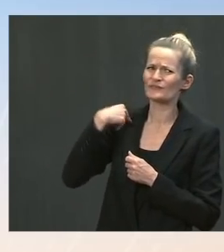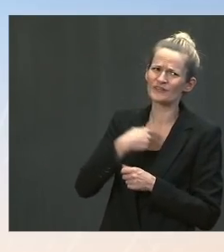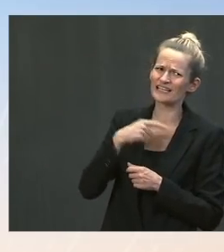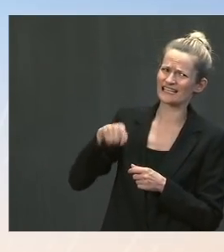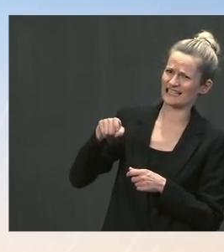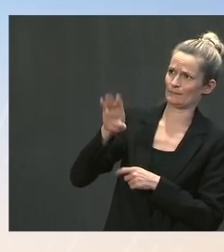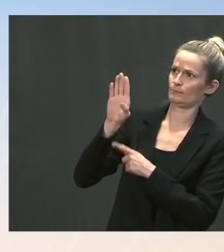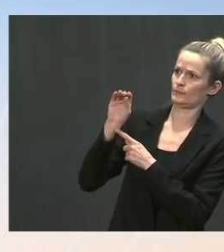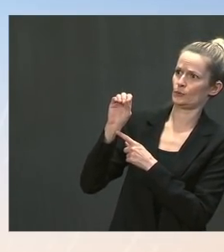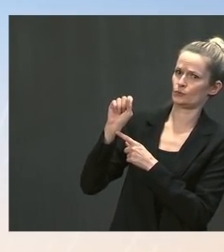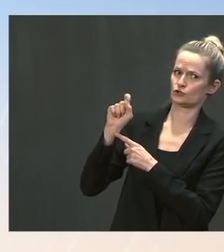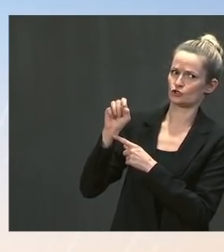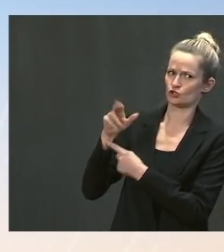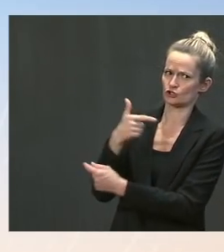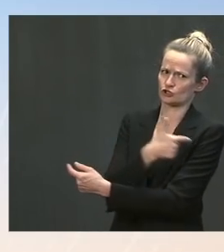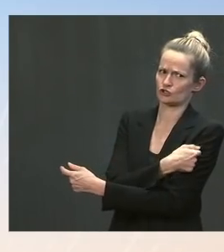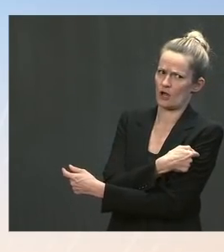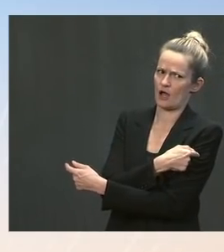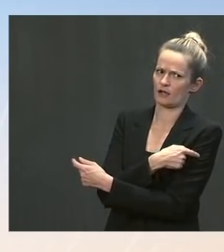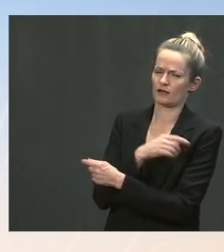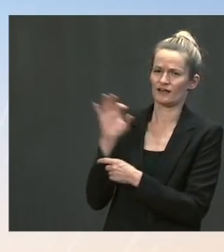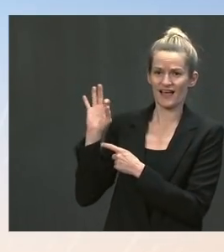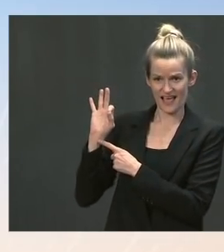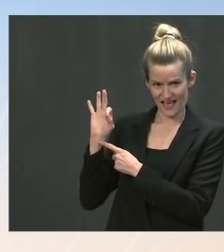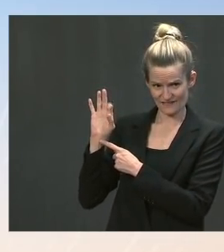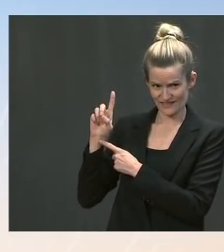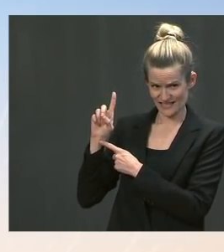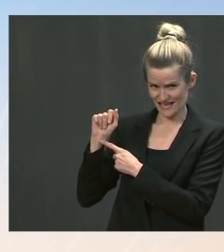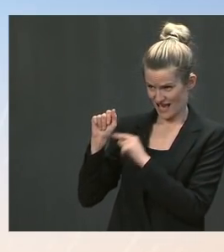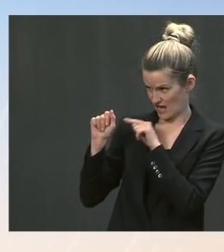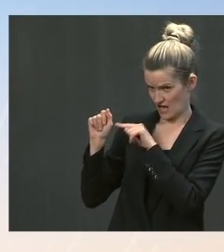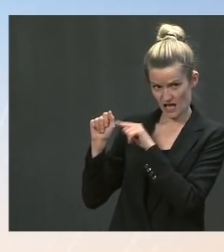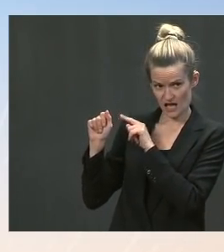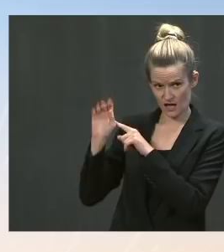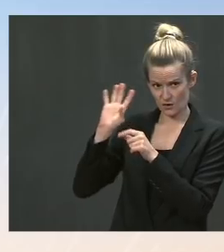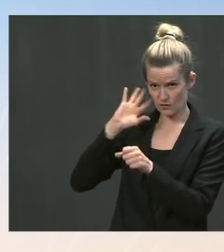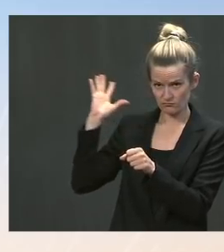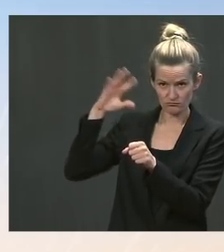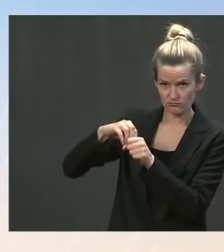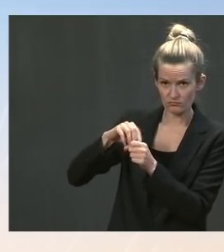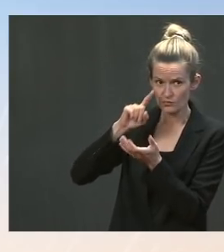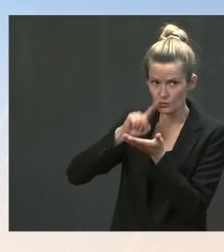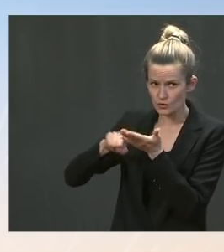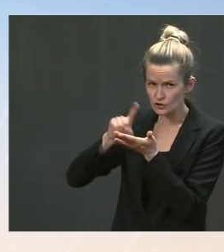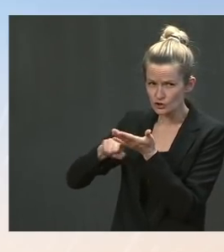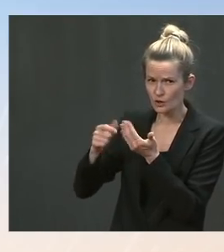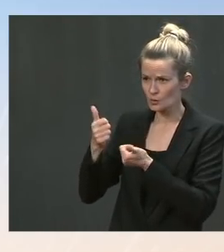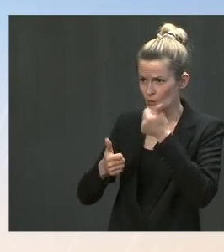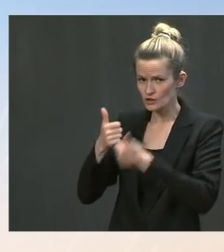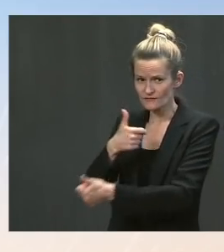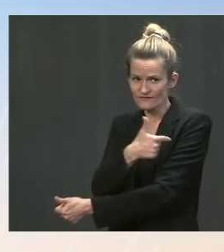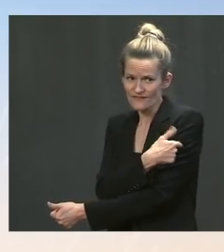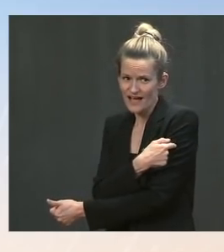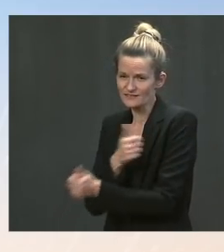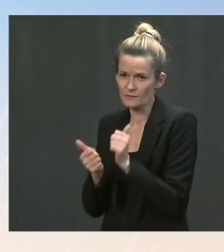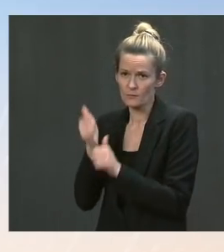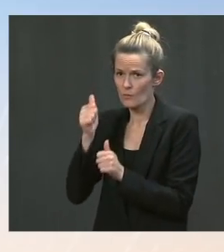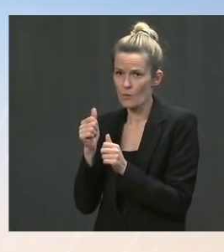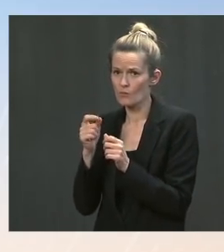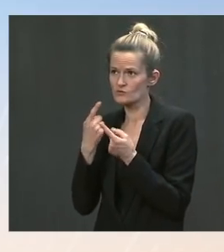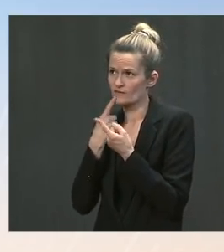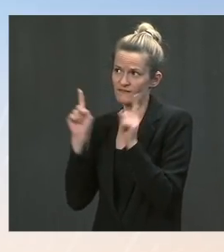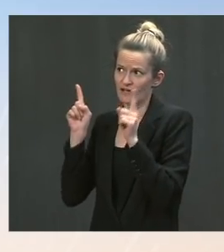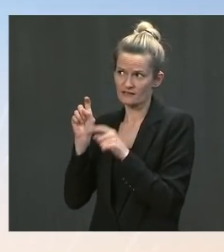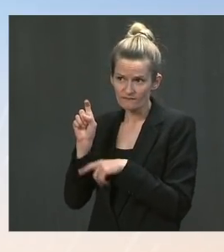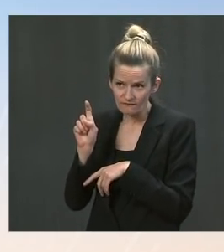FDA include research or modeling on what is the more effective method to stop the emergence